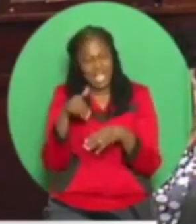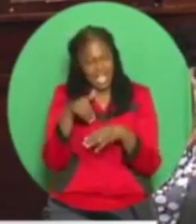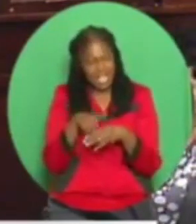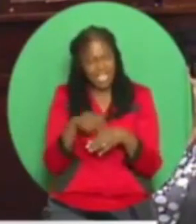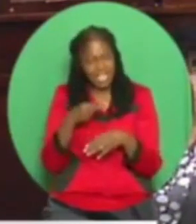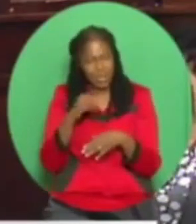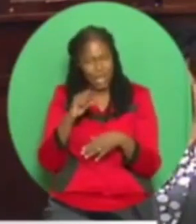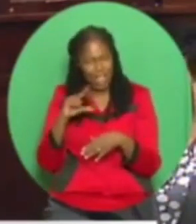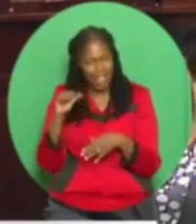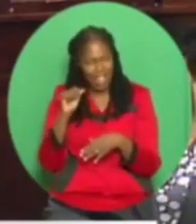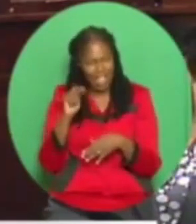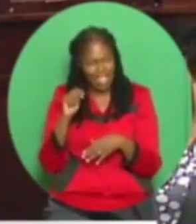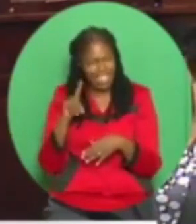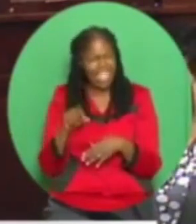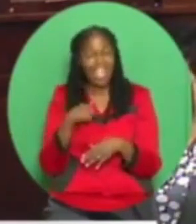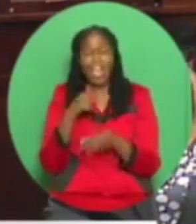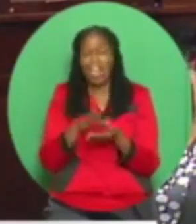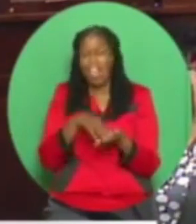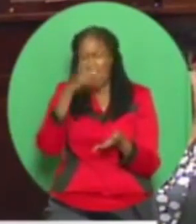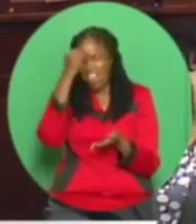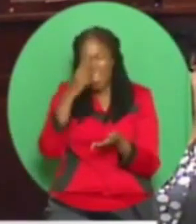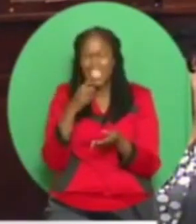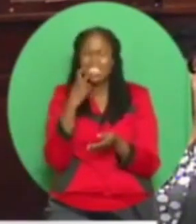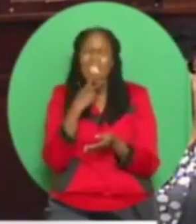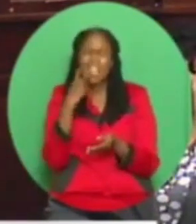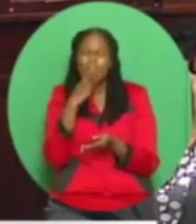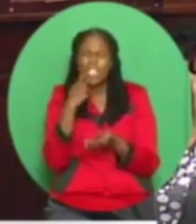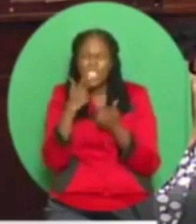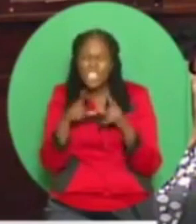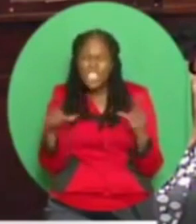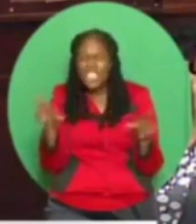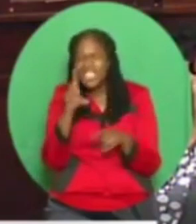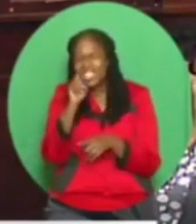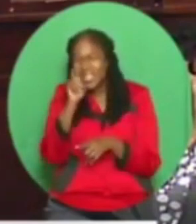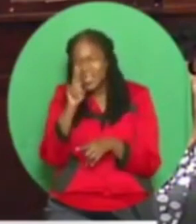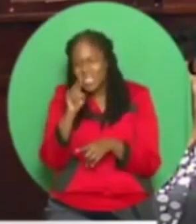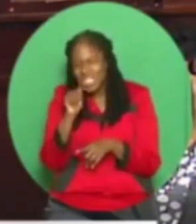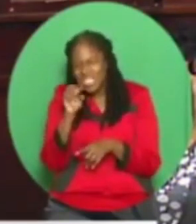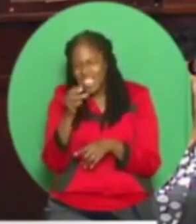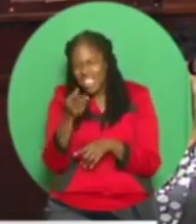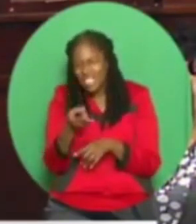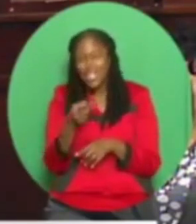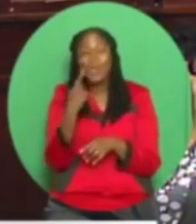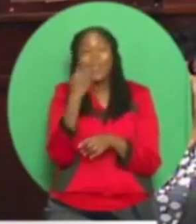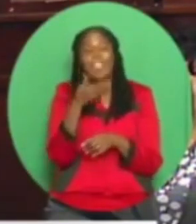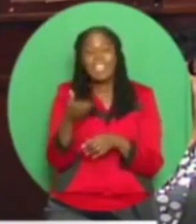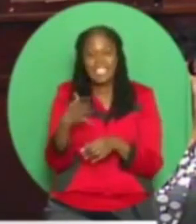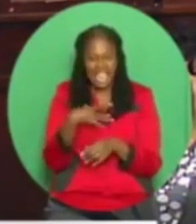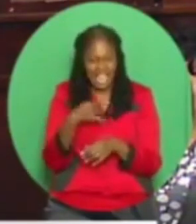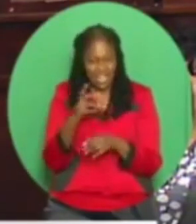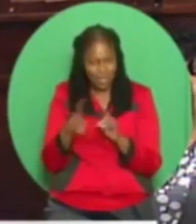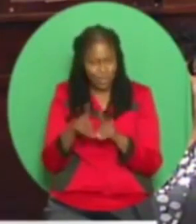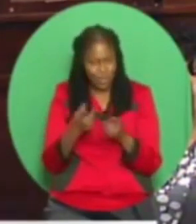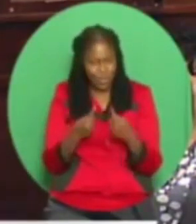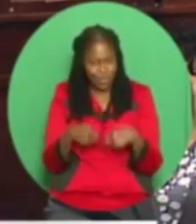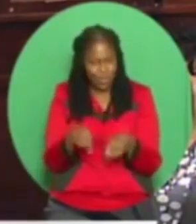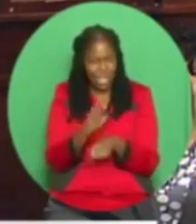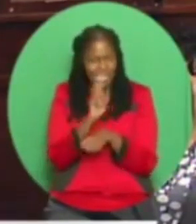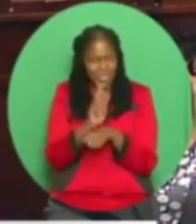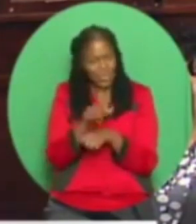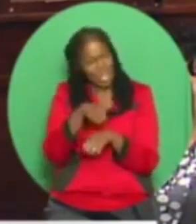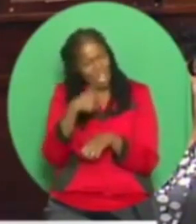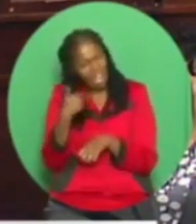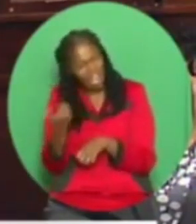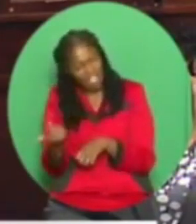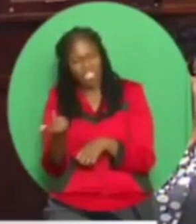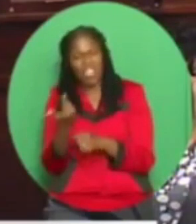not have escaped me. Because one of the things they would do is try to use another language. Madam Speaker, Ed Cain is known to Vidya